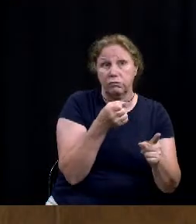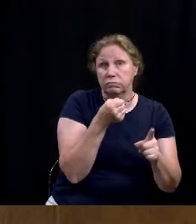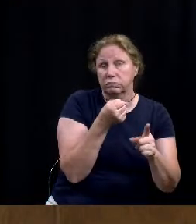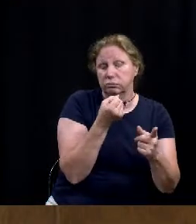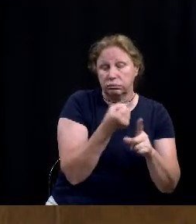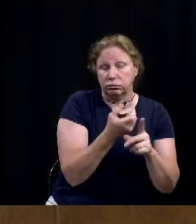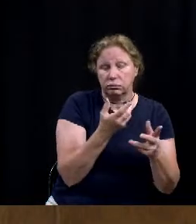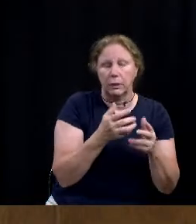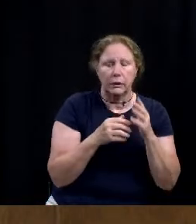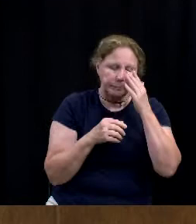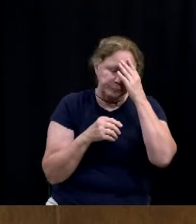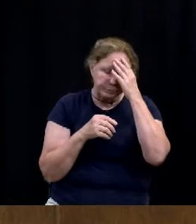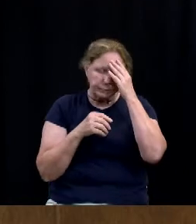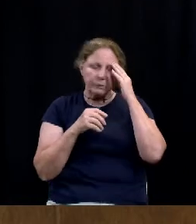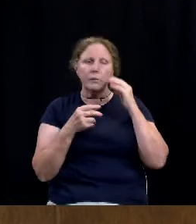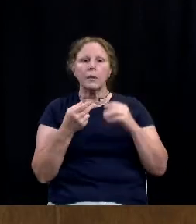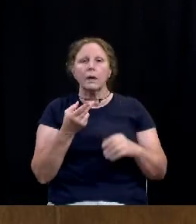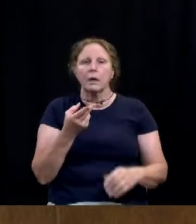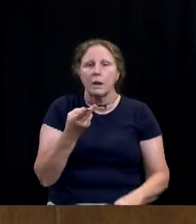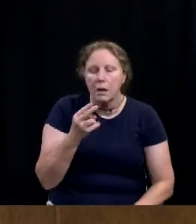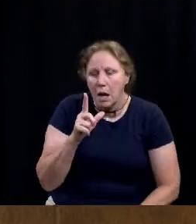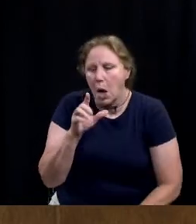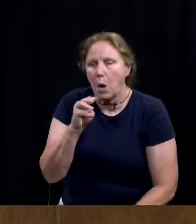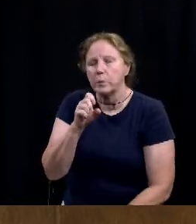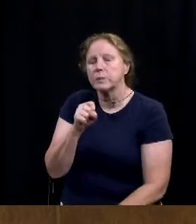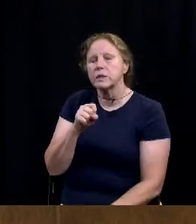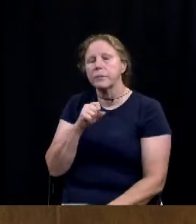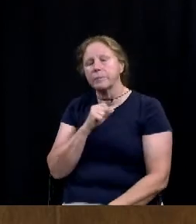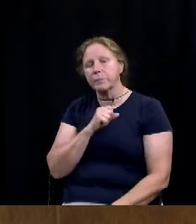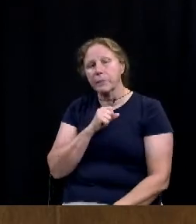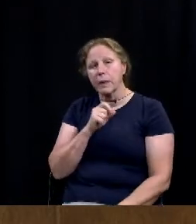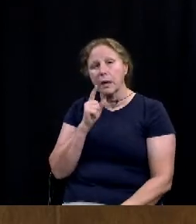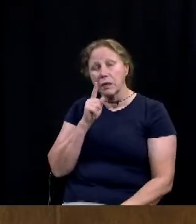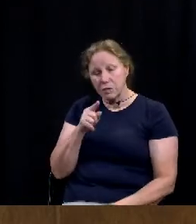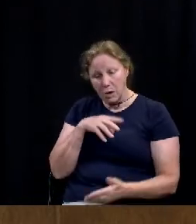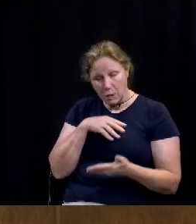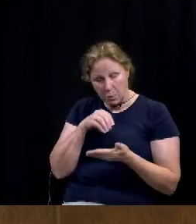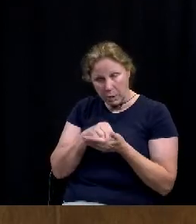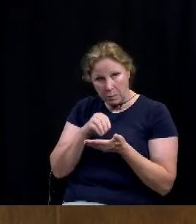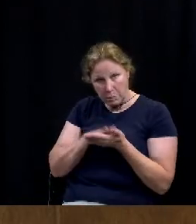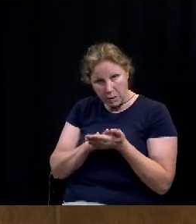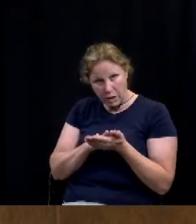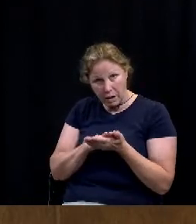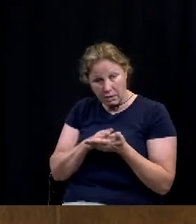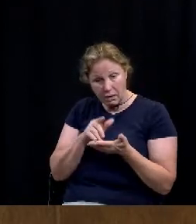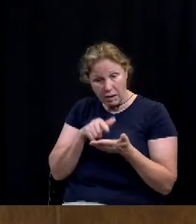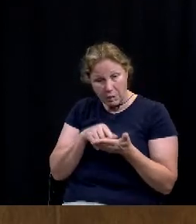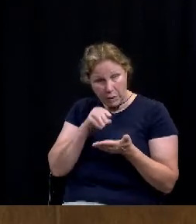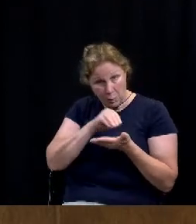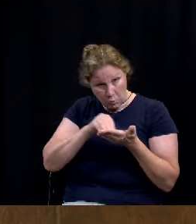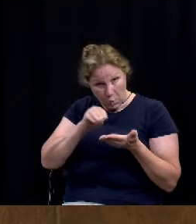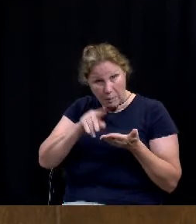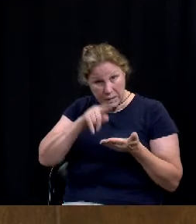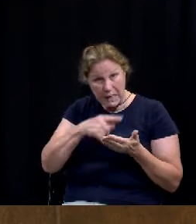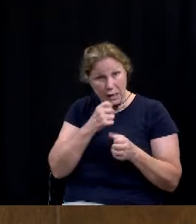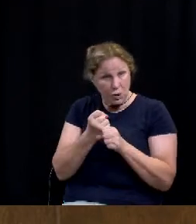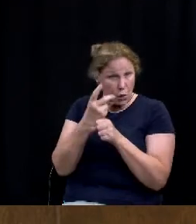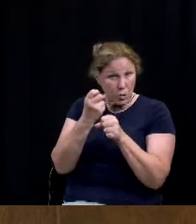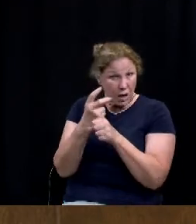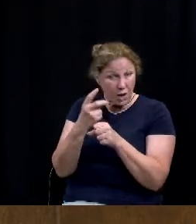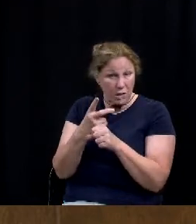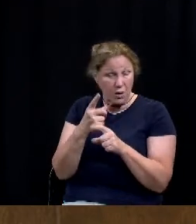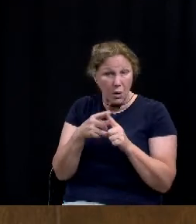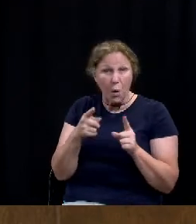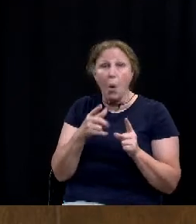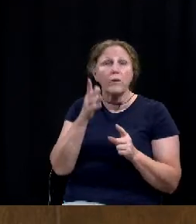So is that, is that something that would go in the ordinance that we look at it after two years or is that just a future council